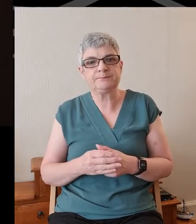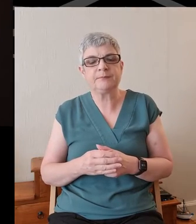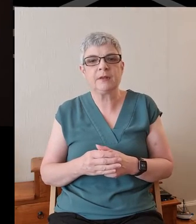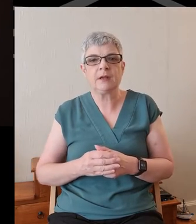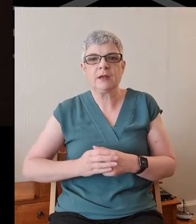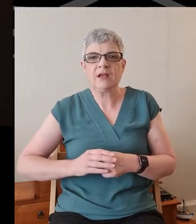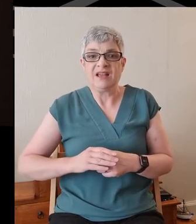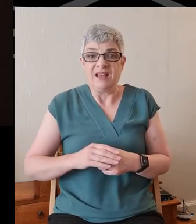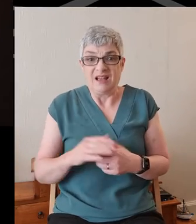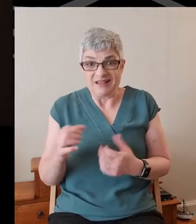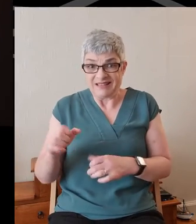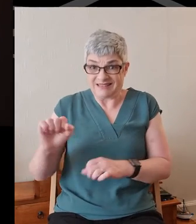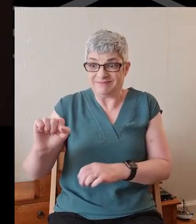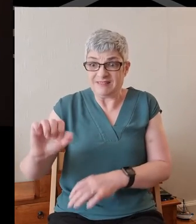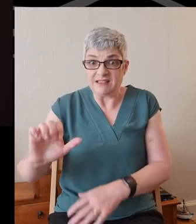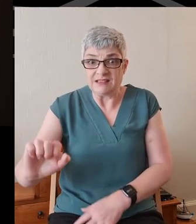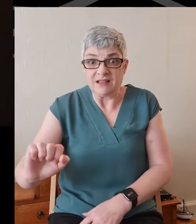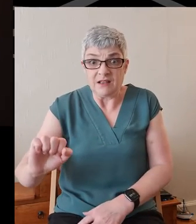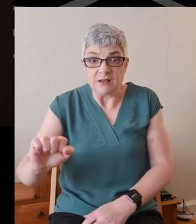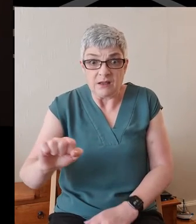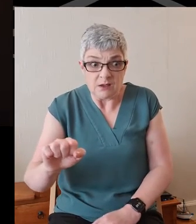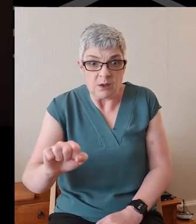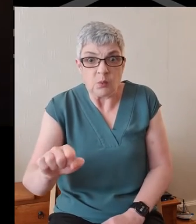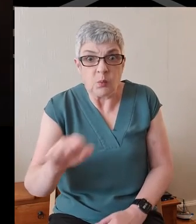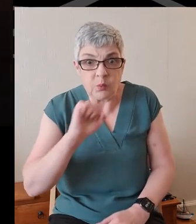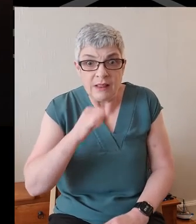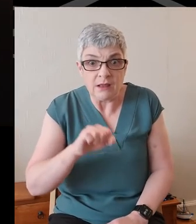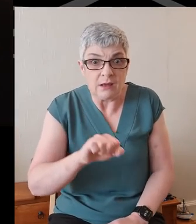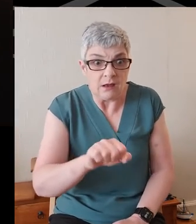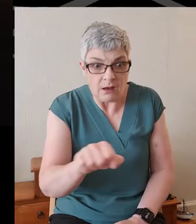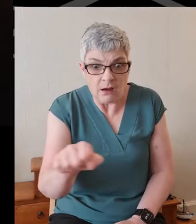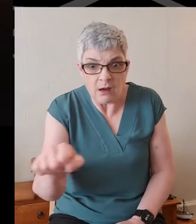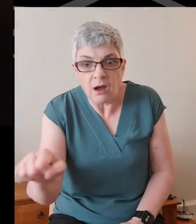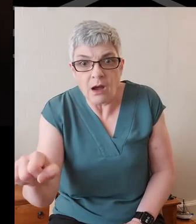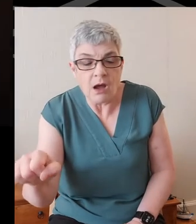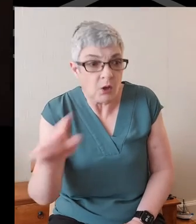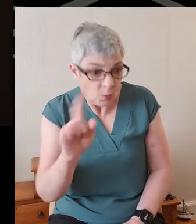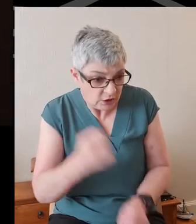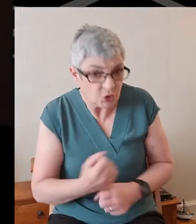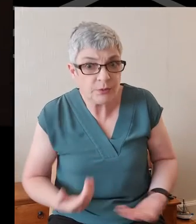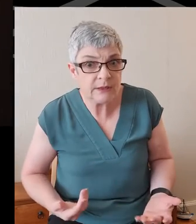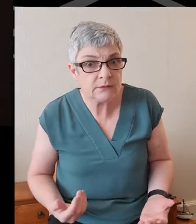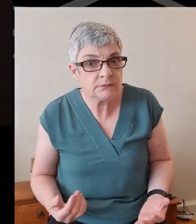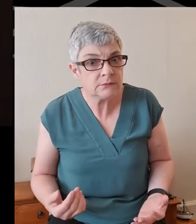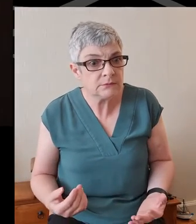Kind of handles on the door. He's just about to come into the room and when he comes into the room, what's he going to find you doing?